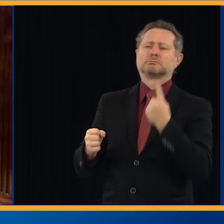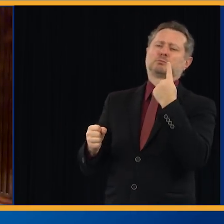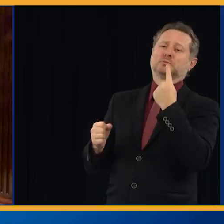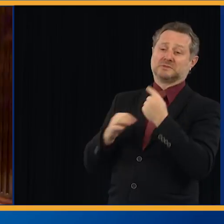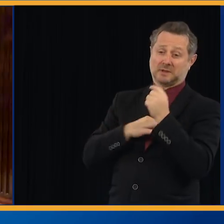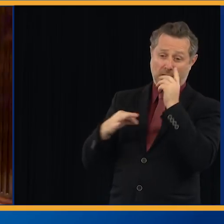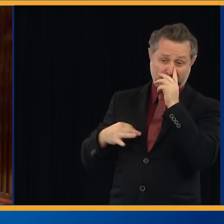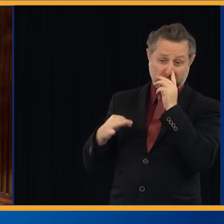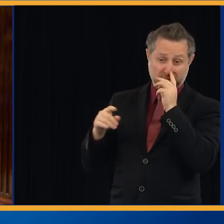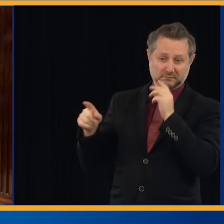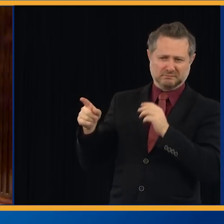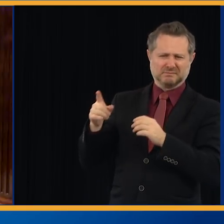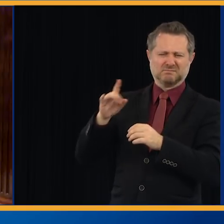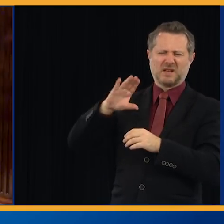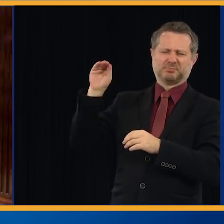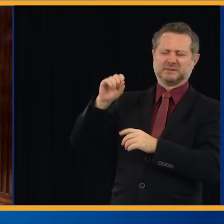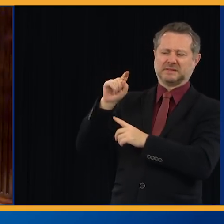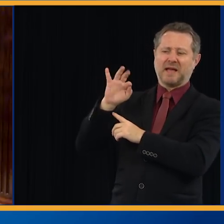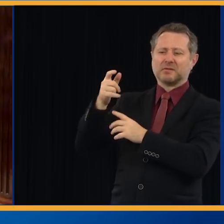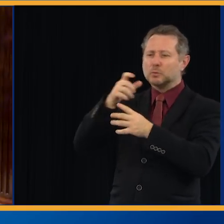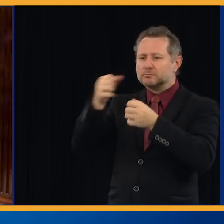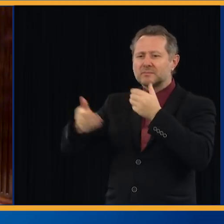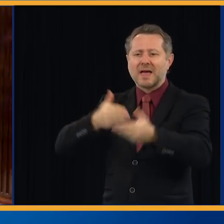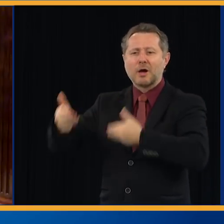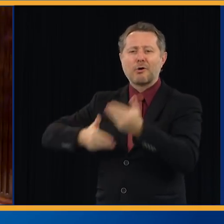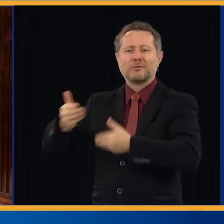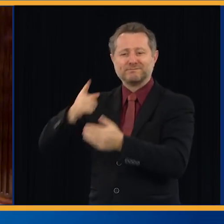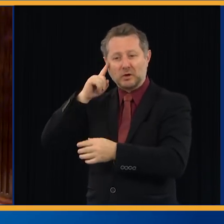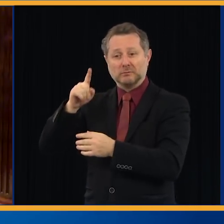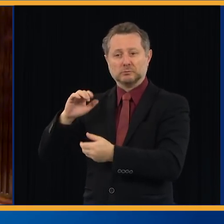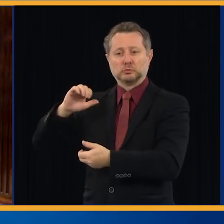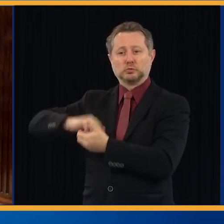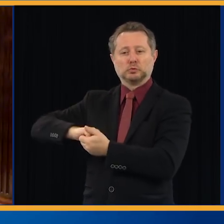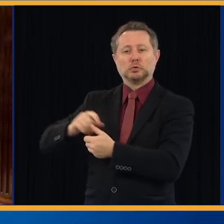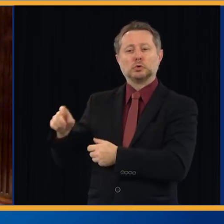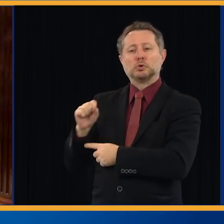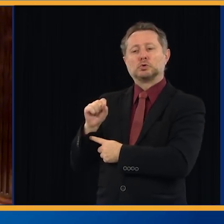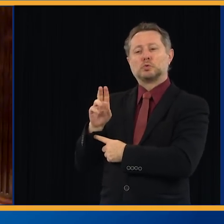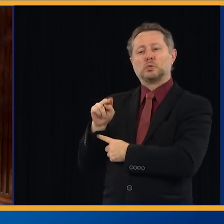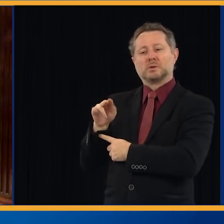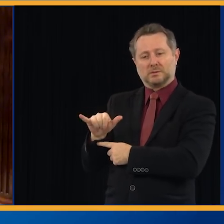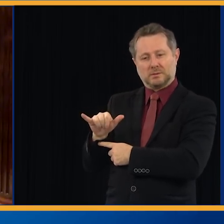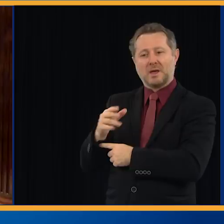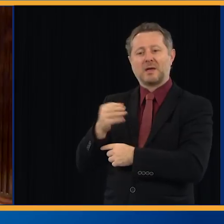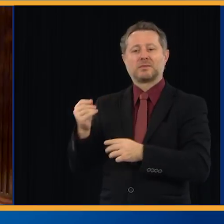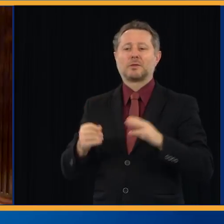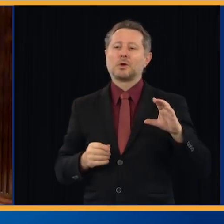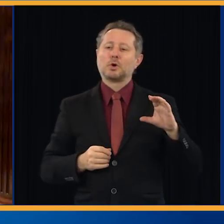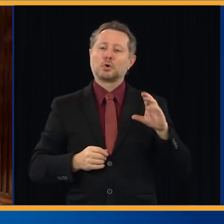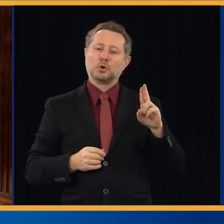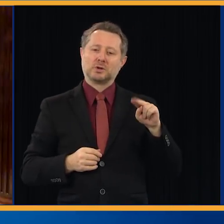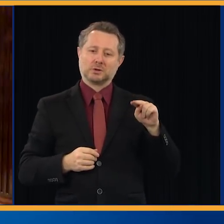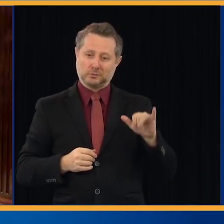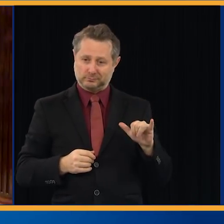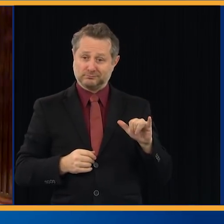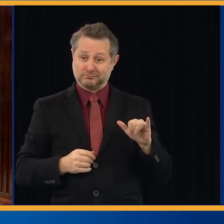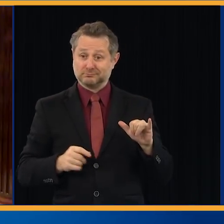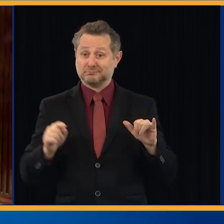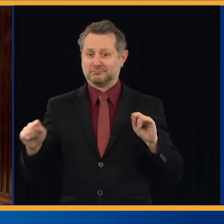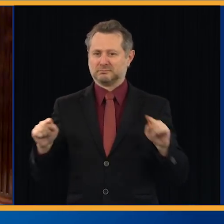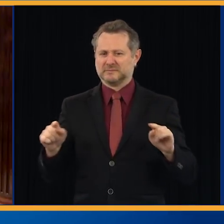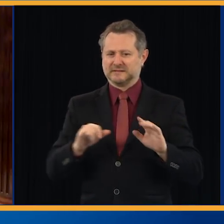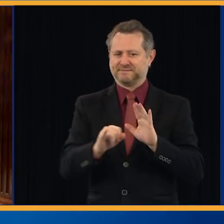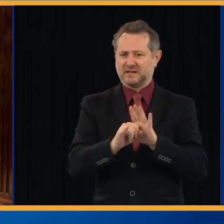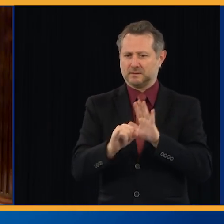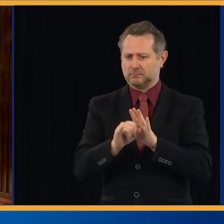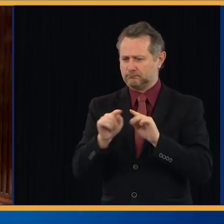also teamed up with CUNY and SUNY, both of which will help identify potential job applicants. And I want to thank both of